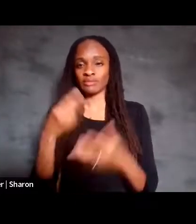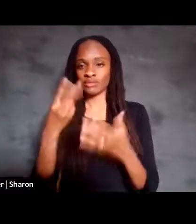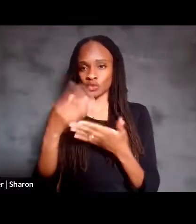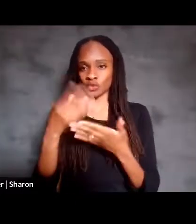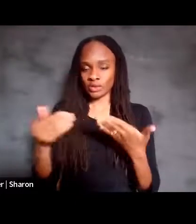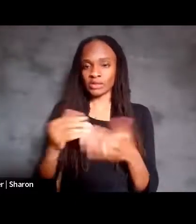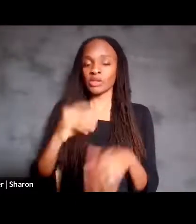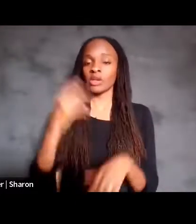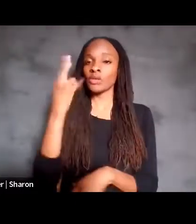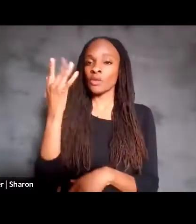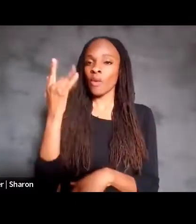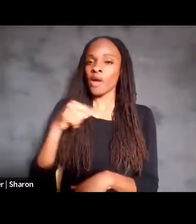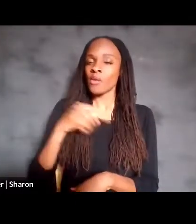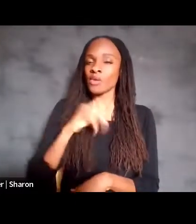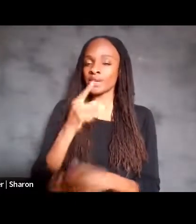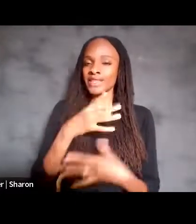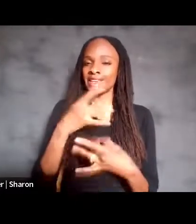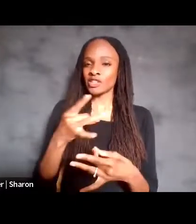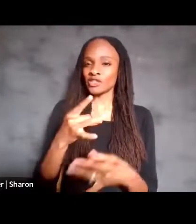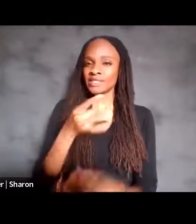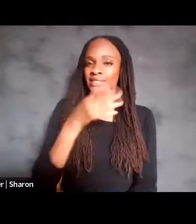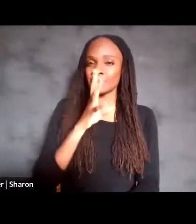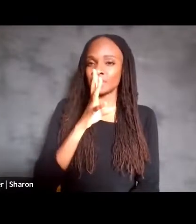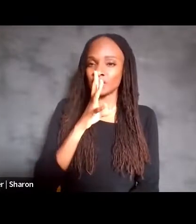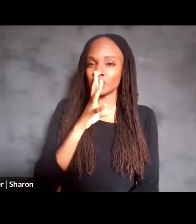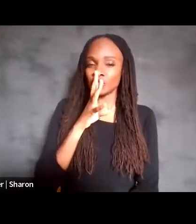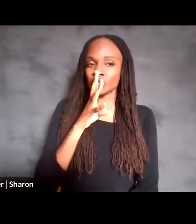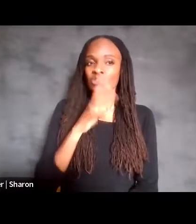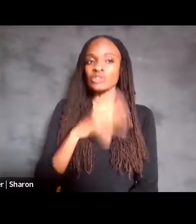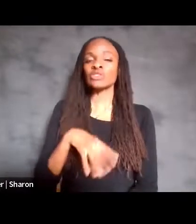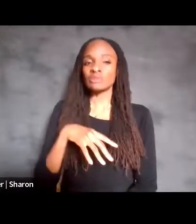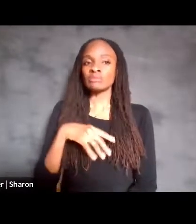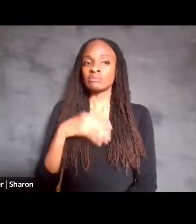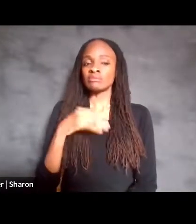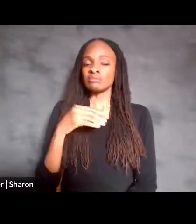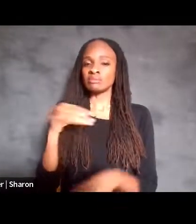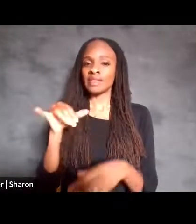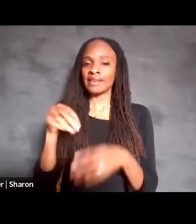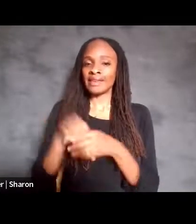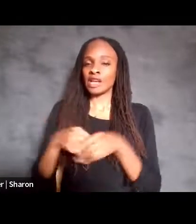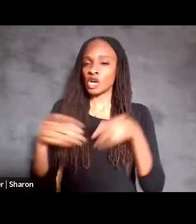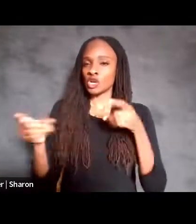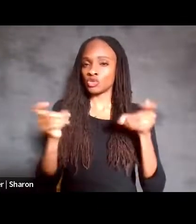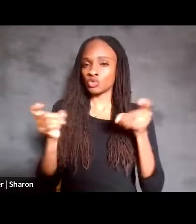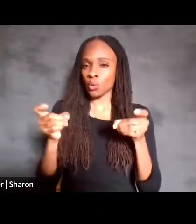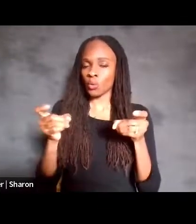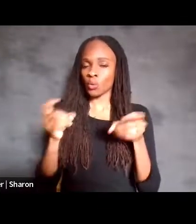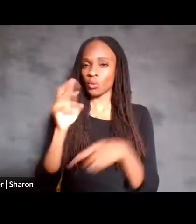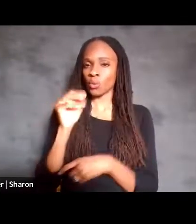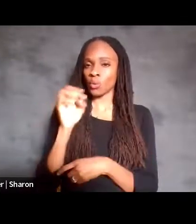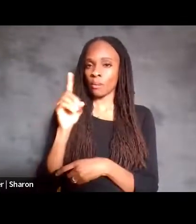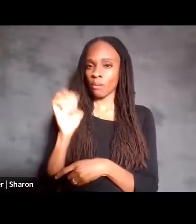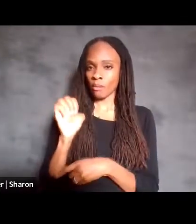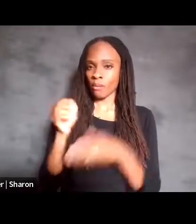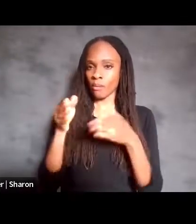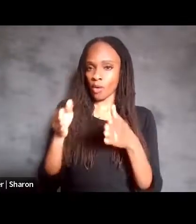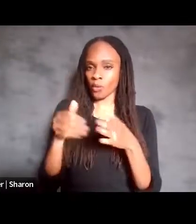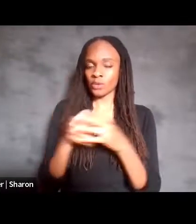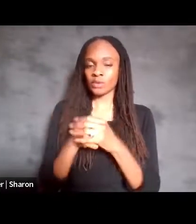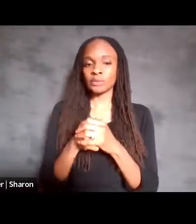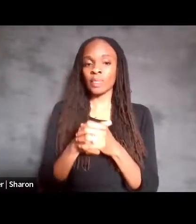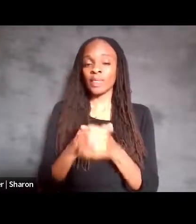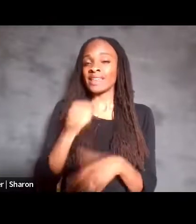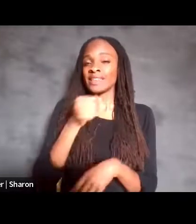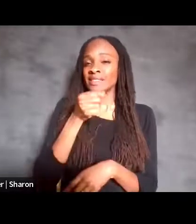interested in speech as our kind of control mode is that speech, for most